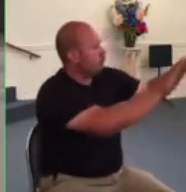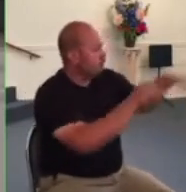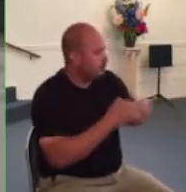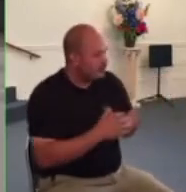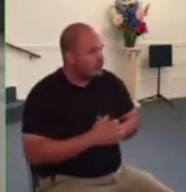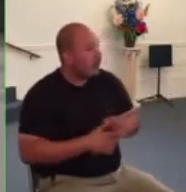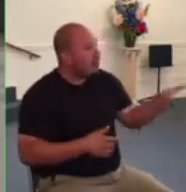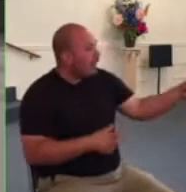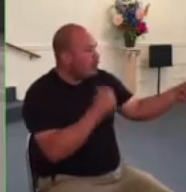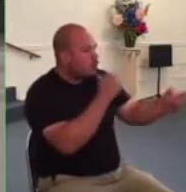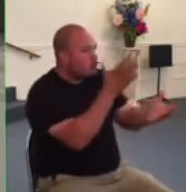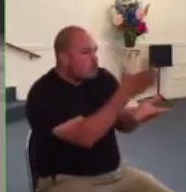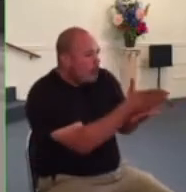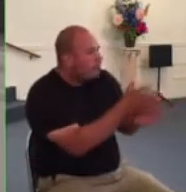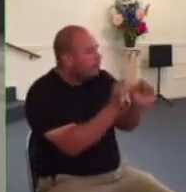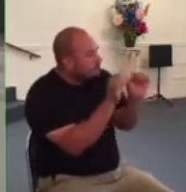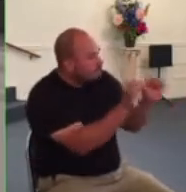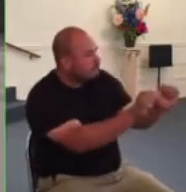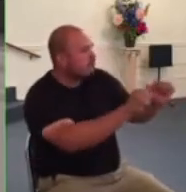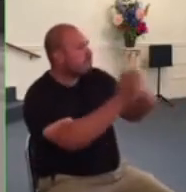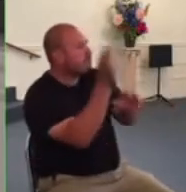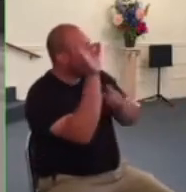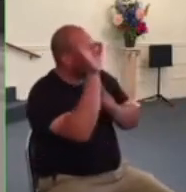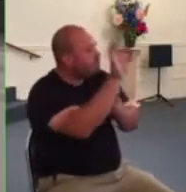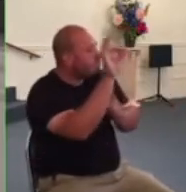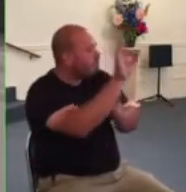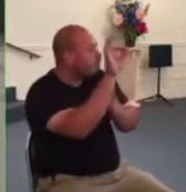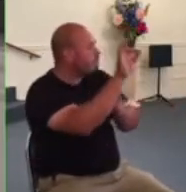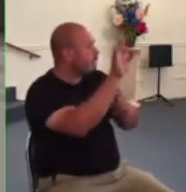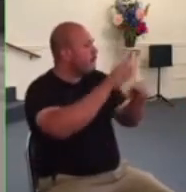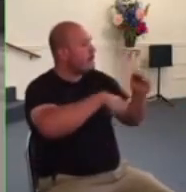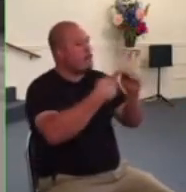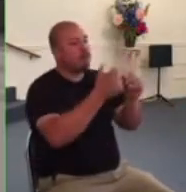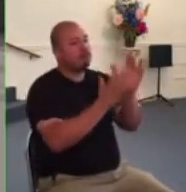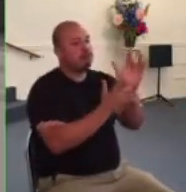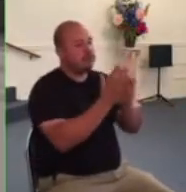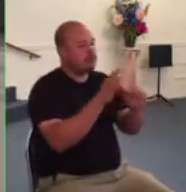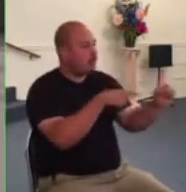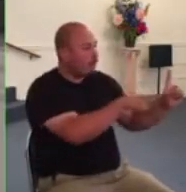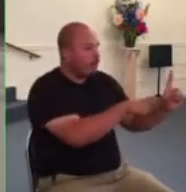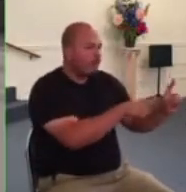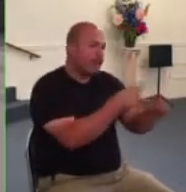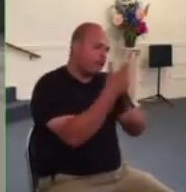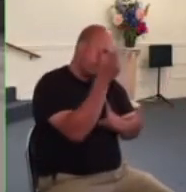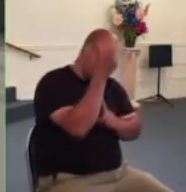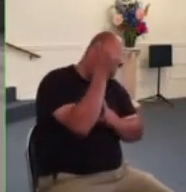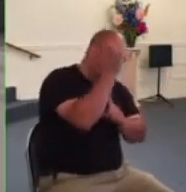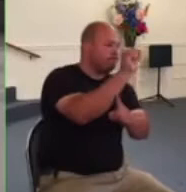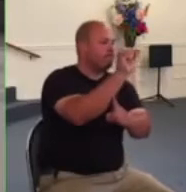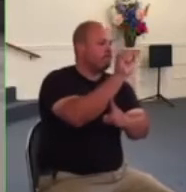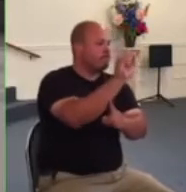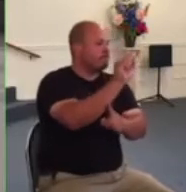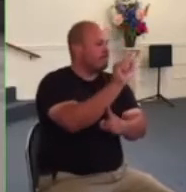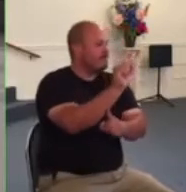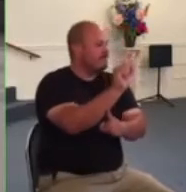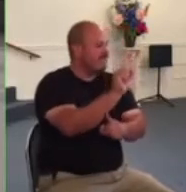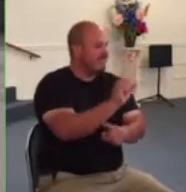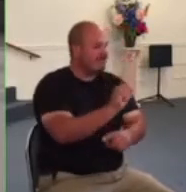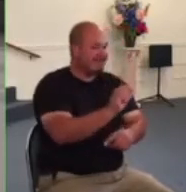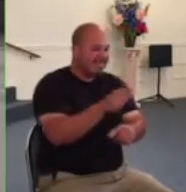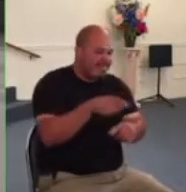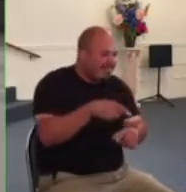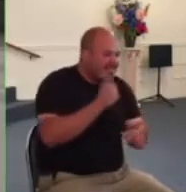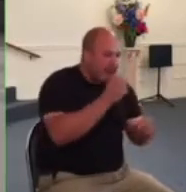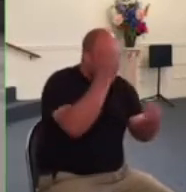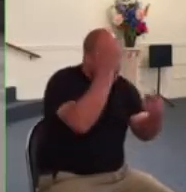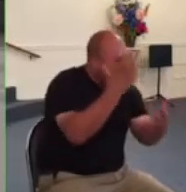but continue to proclaim the good news of jesus they disobey the direct command of the sanhedrin and continue to